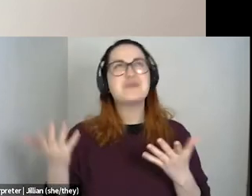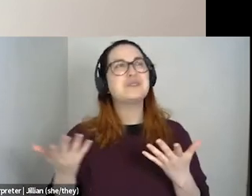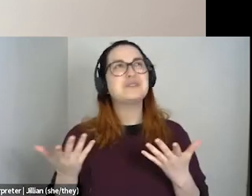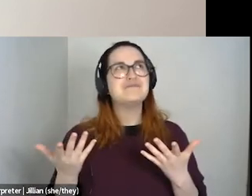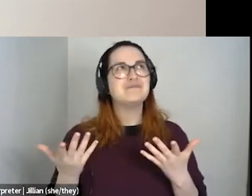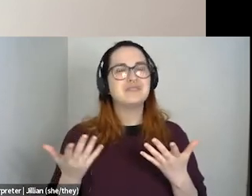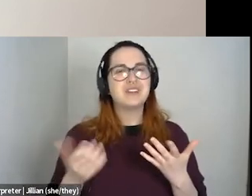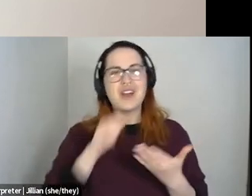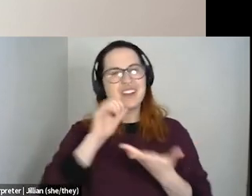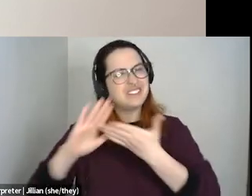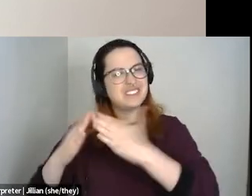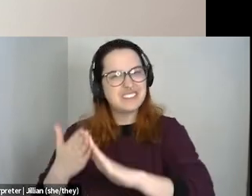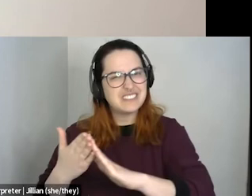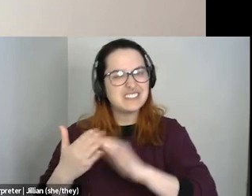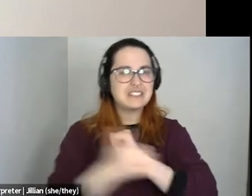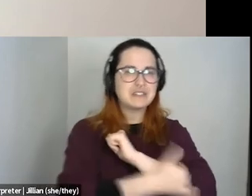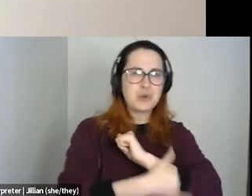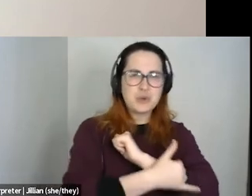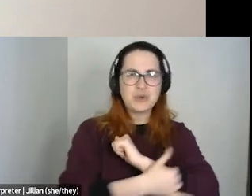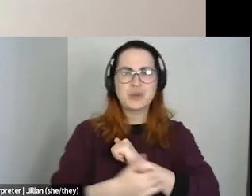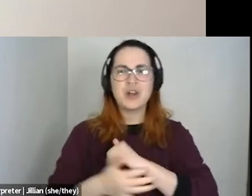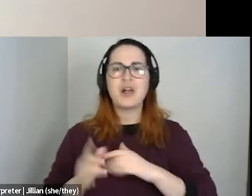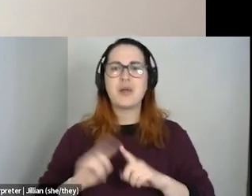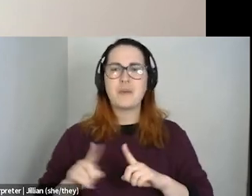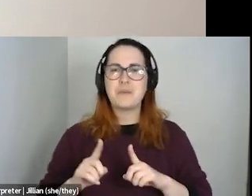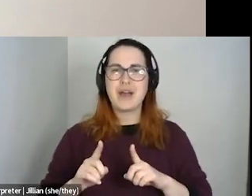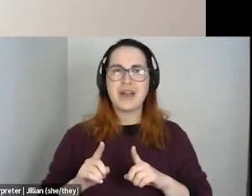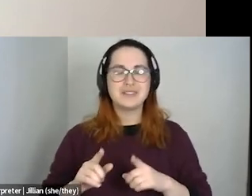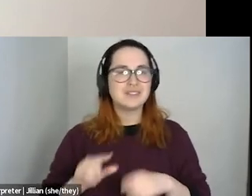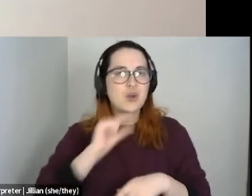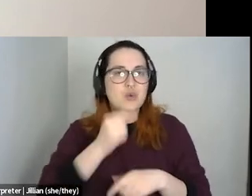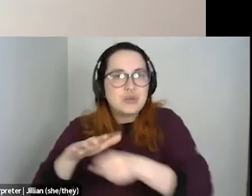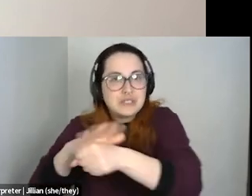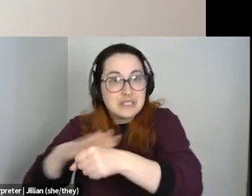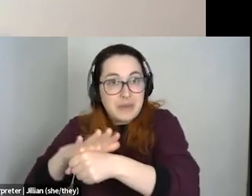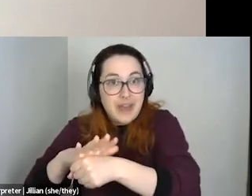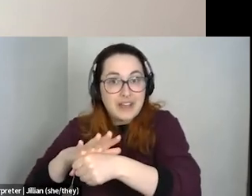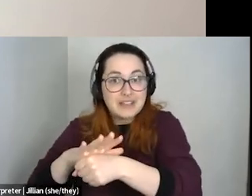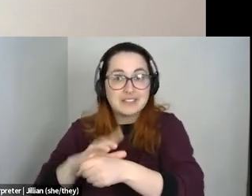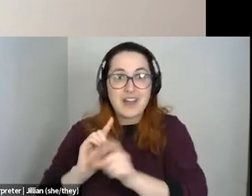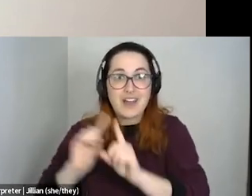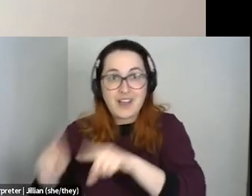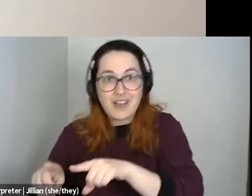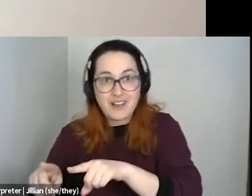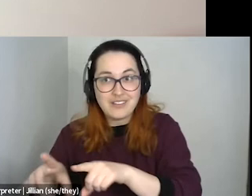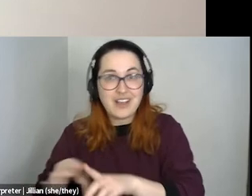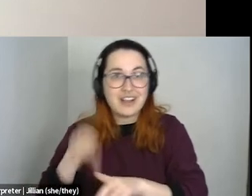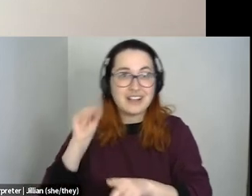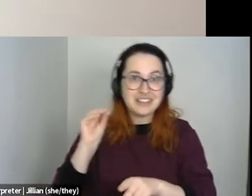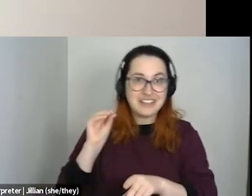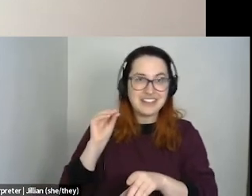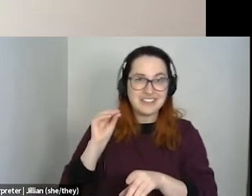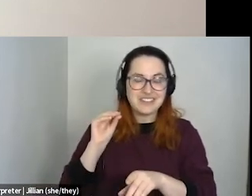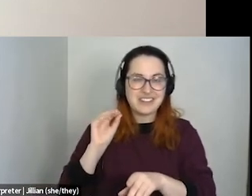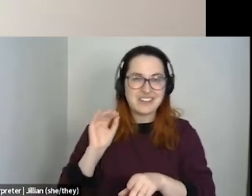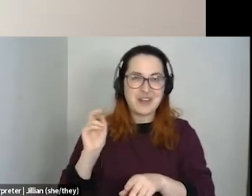even just the city versus the rural, but I leave a specific queer space and I go back into kind of regular